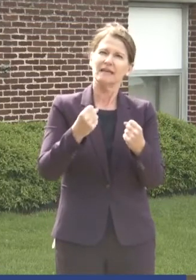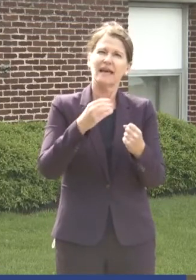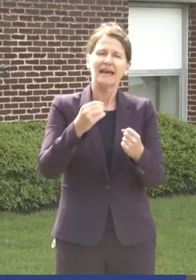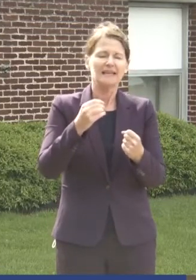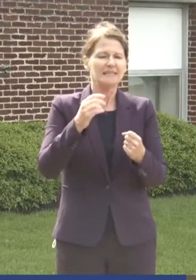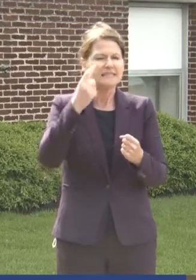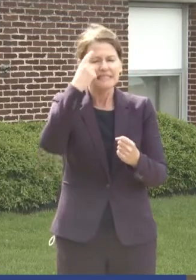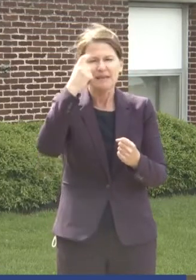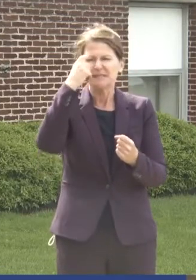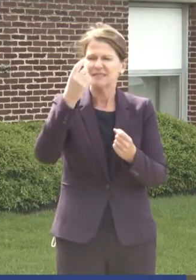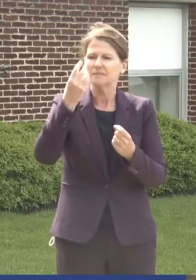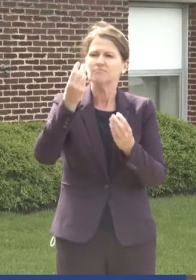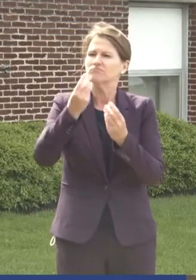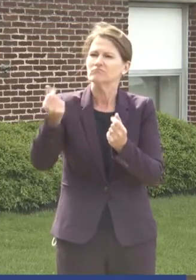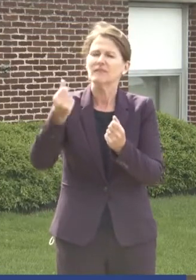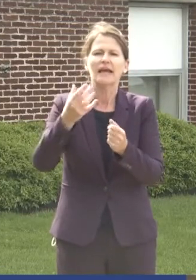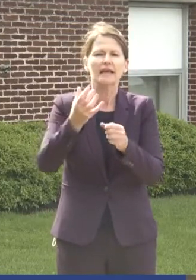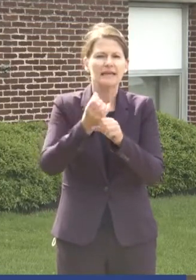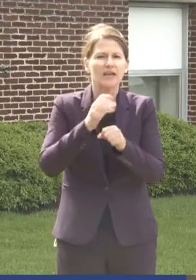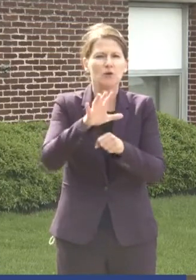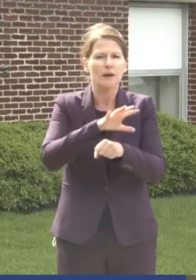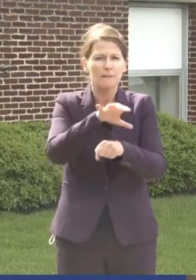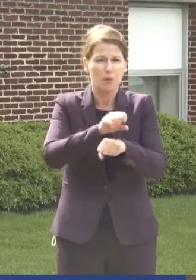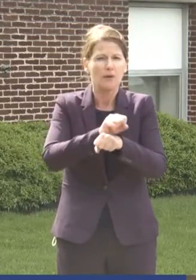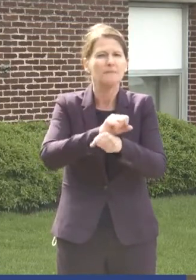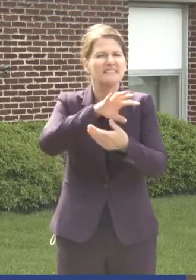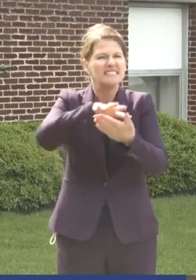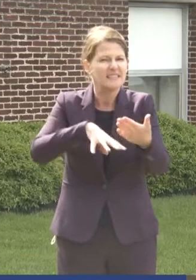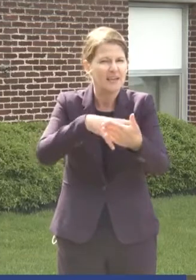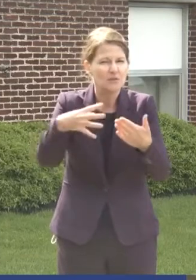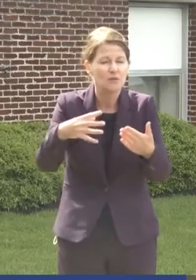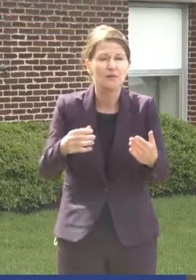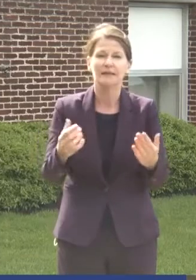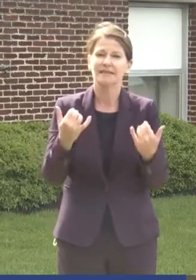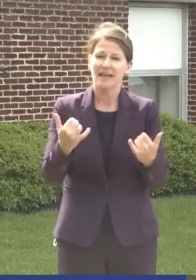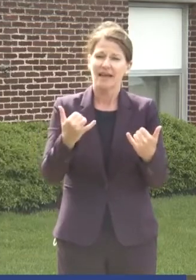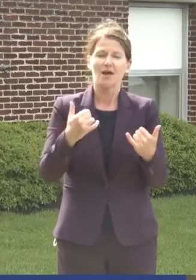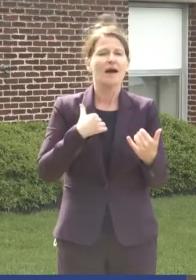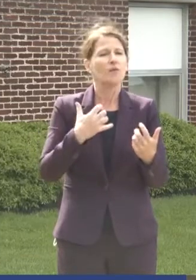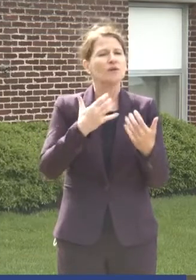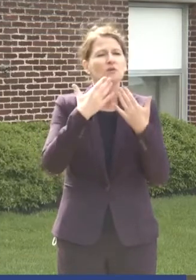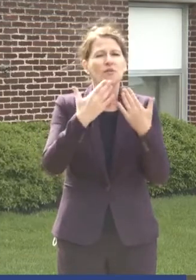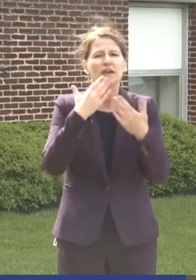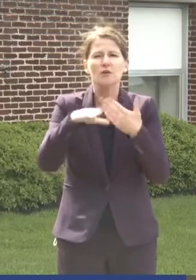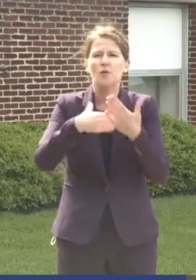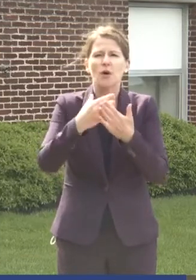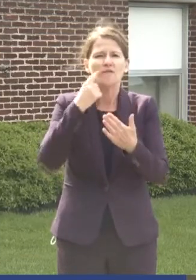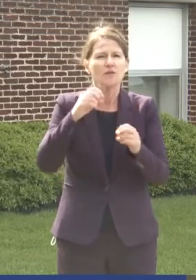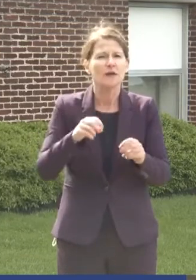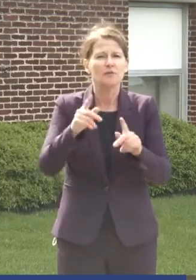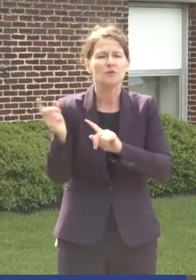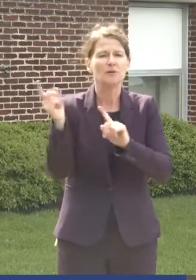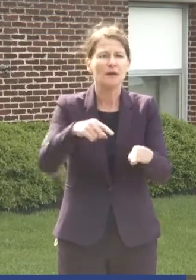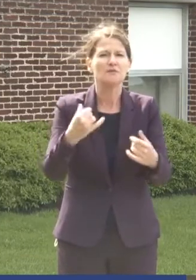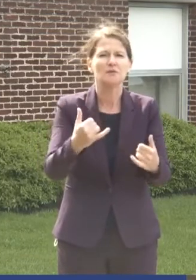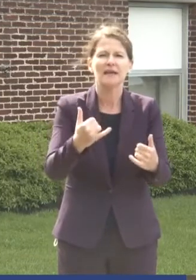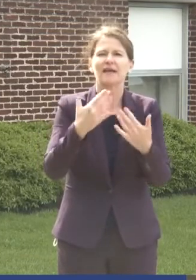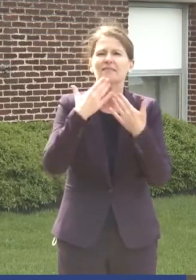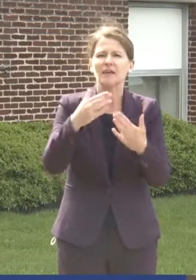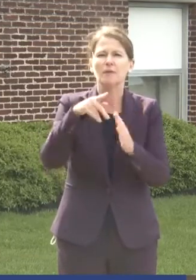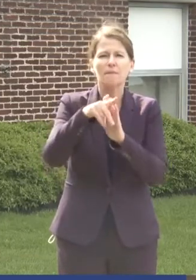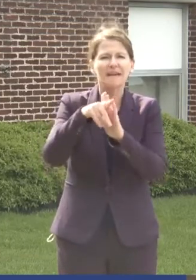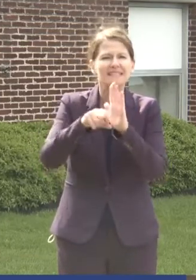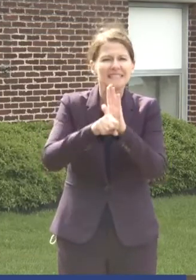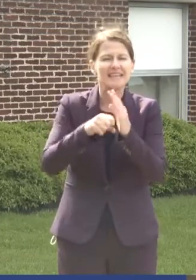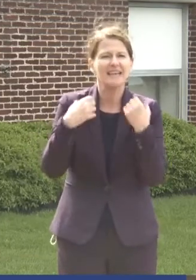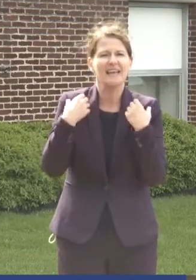that skepticism and get that appointment scheduled. And so with that, I just want to thank you all for the opportunity to be here today. Thank you to Penn